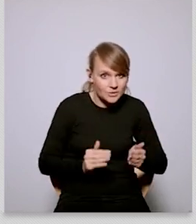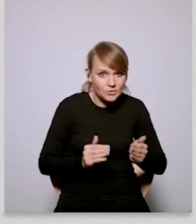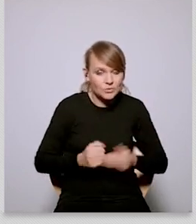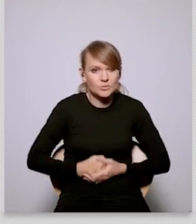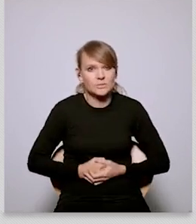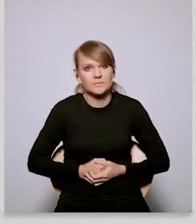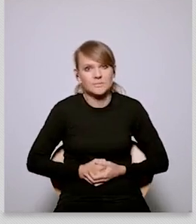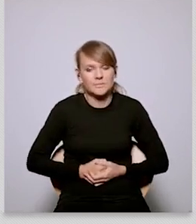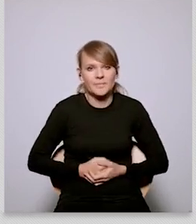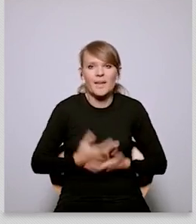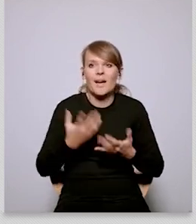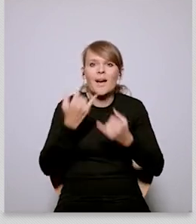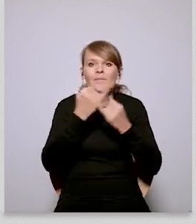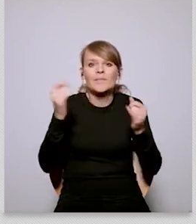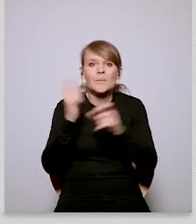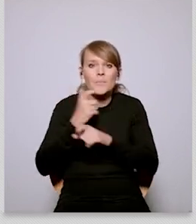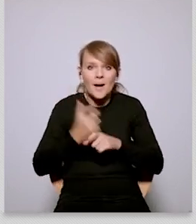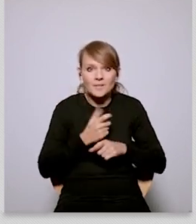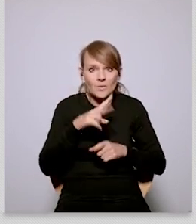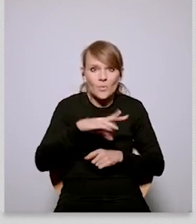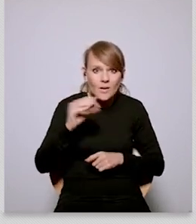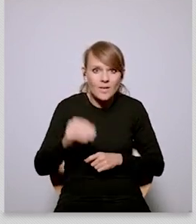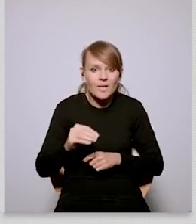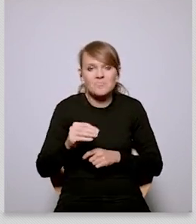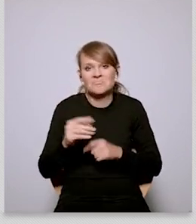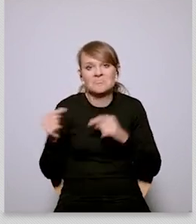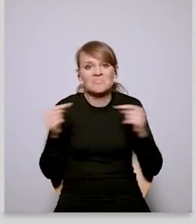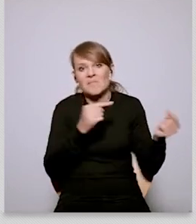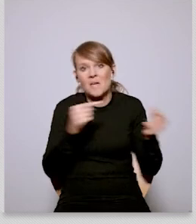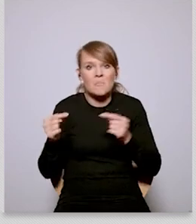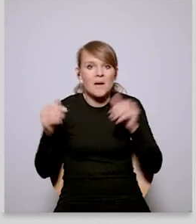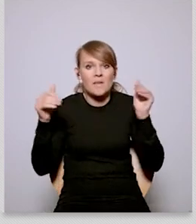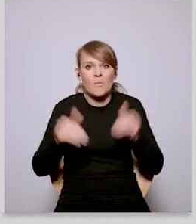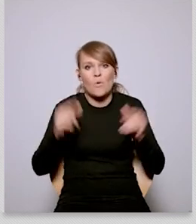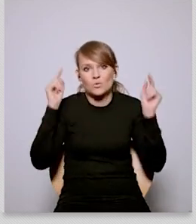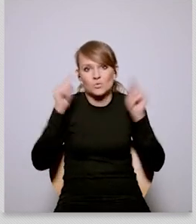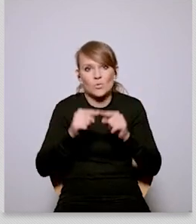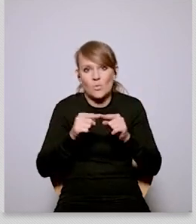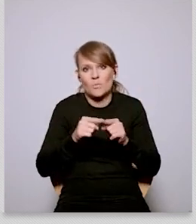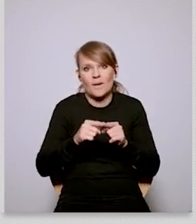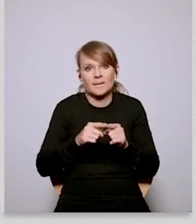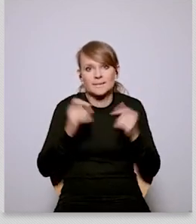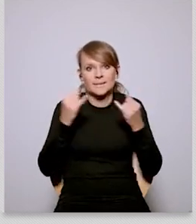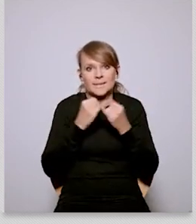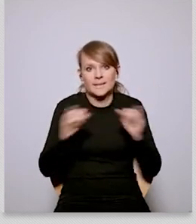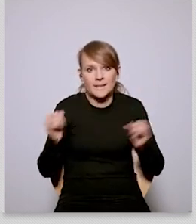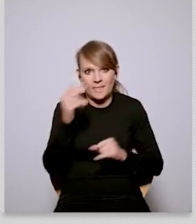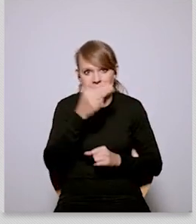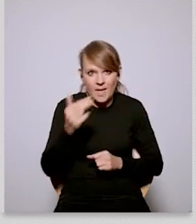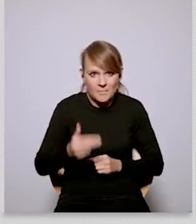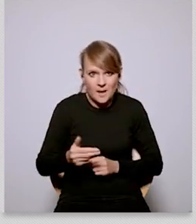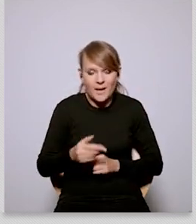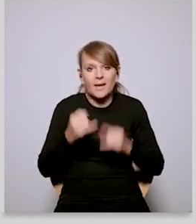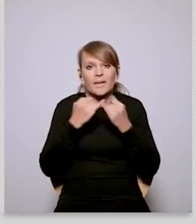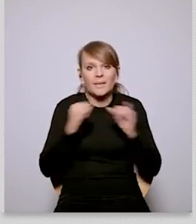a debate on on different topics with a different political charge based on what is also the political